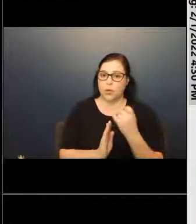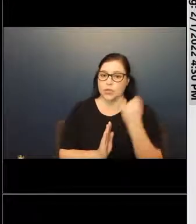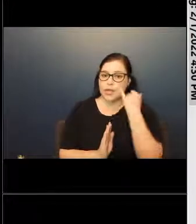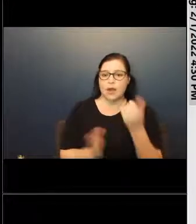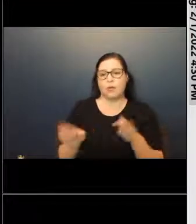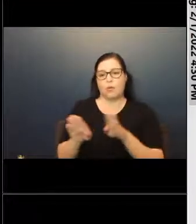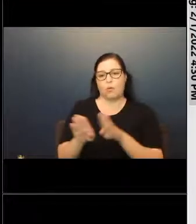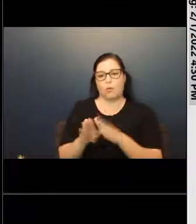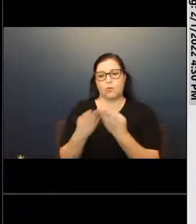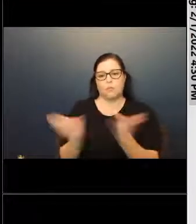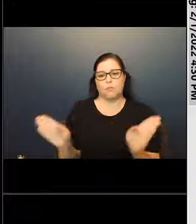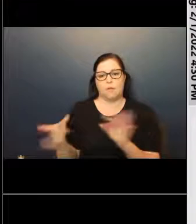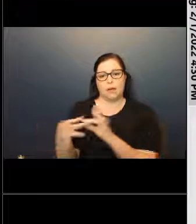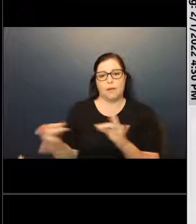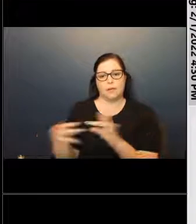public comments.